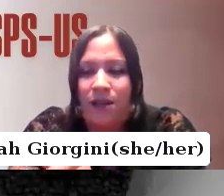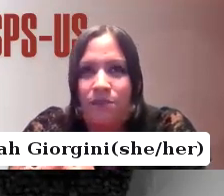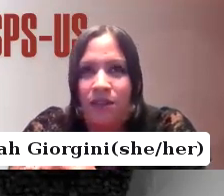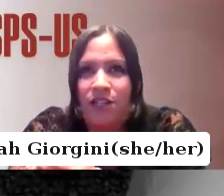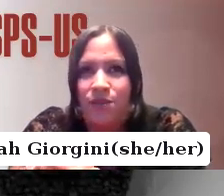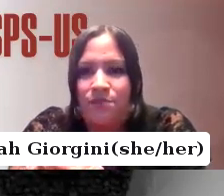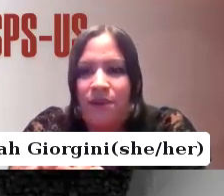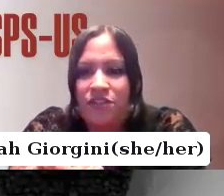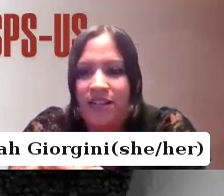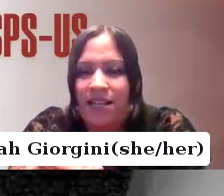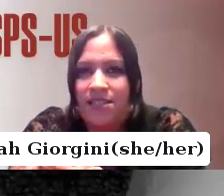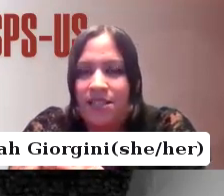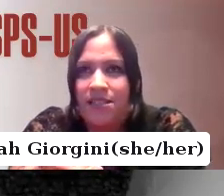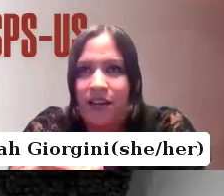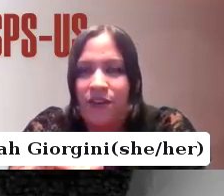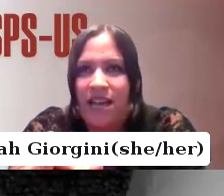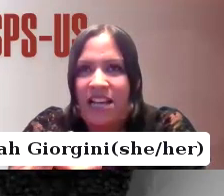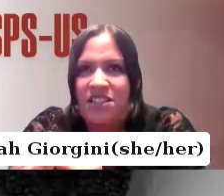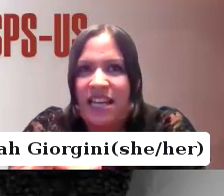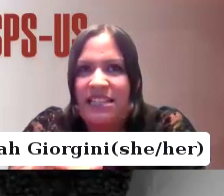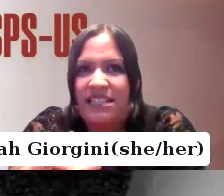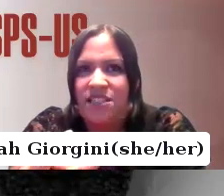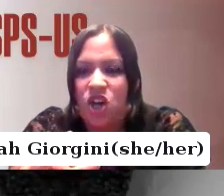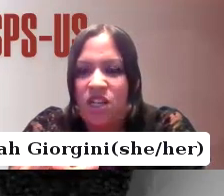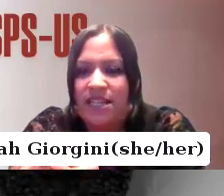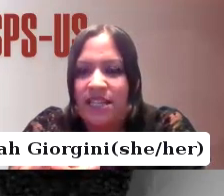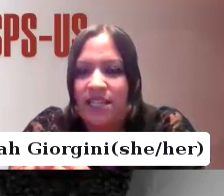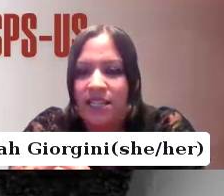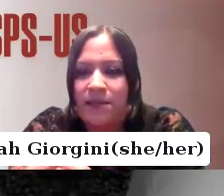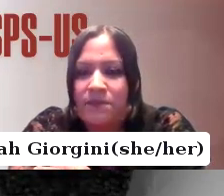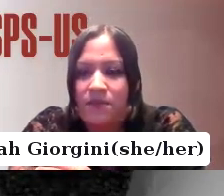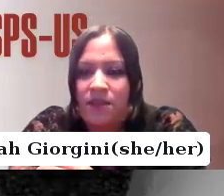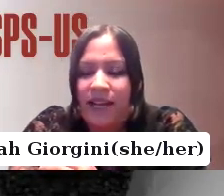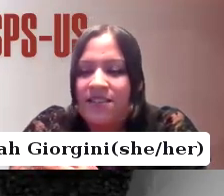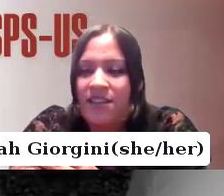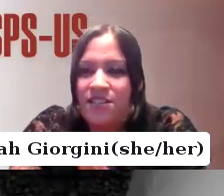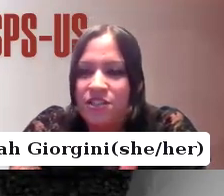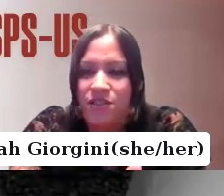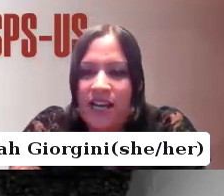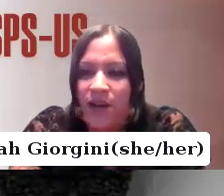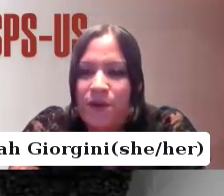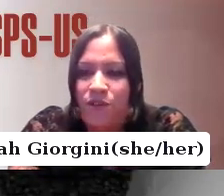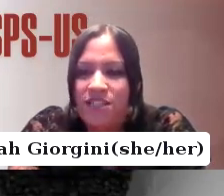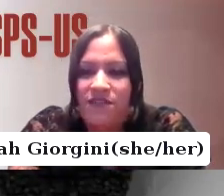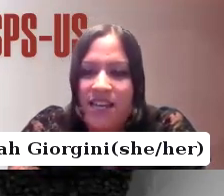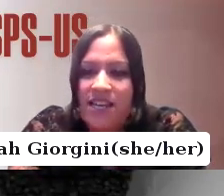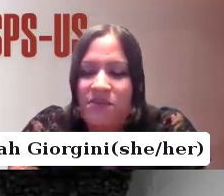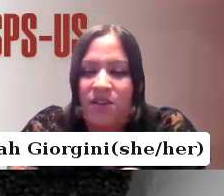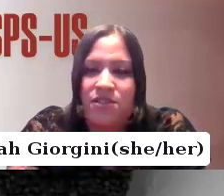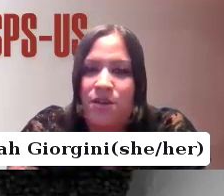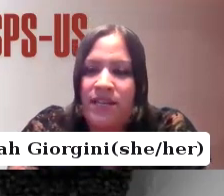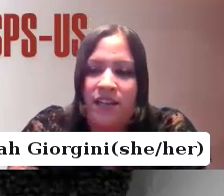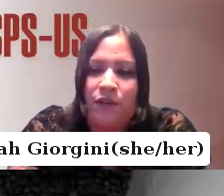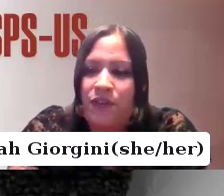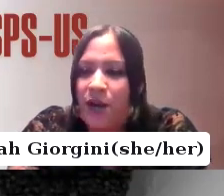it felt like my blood was battery acid felt agitated and toxic I had nothing to do there but watch tv